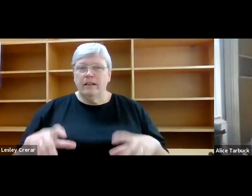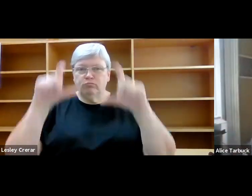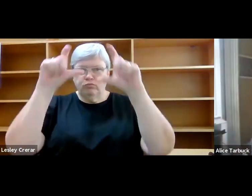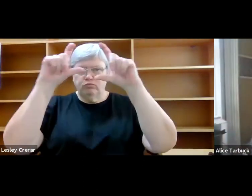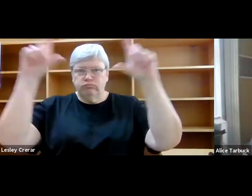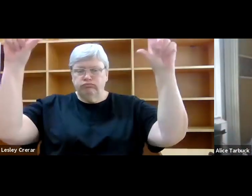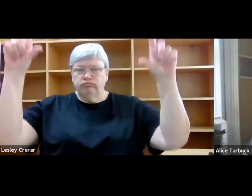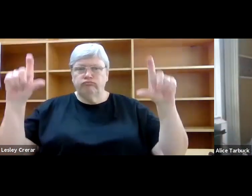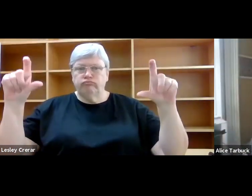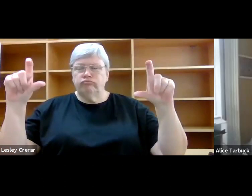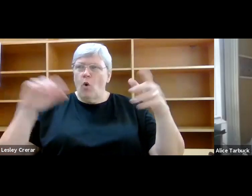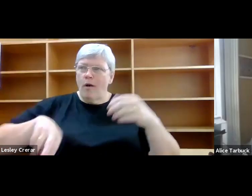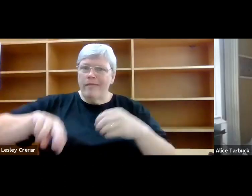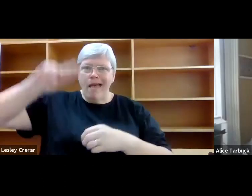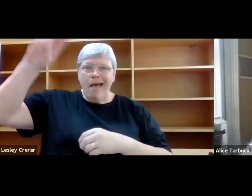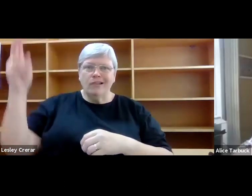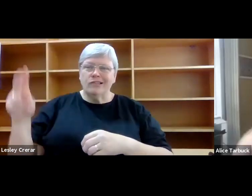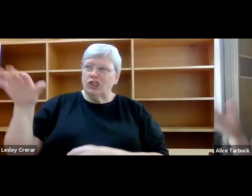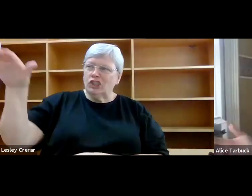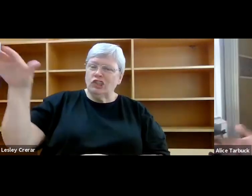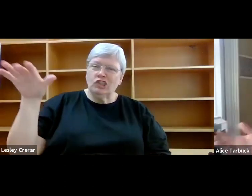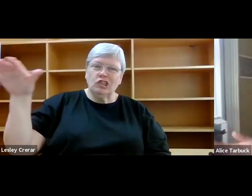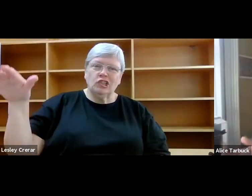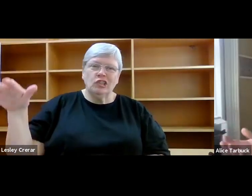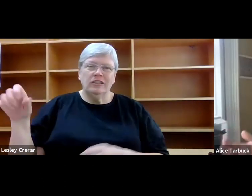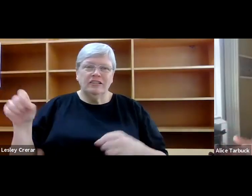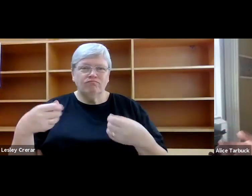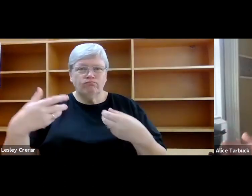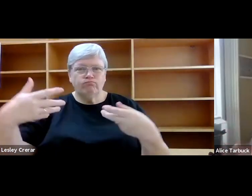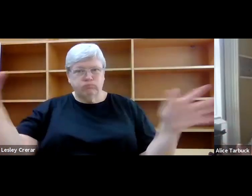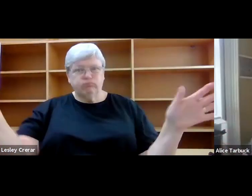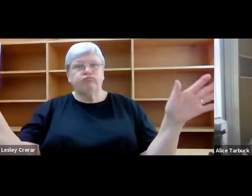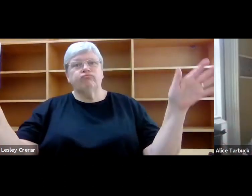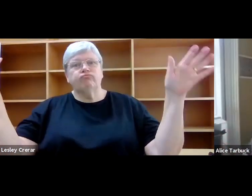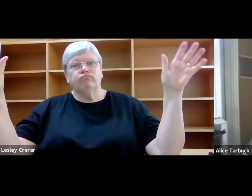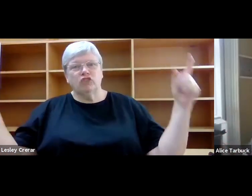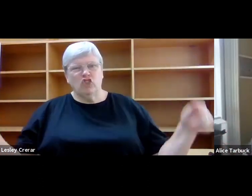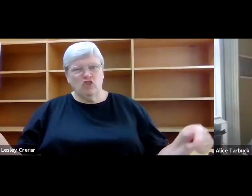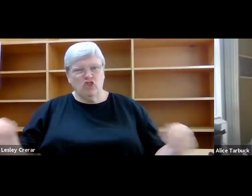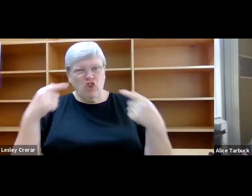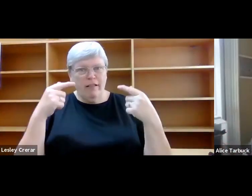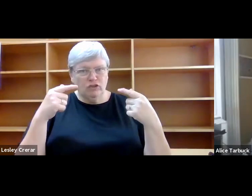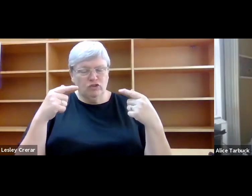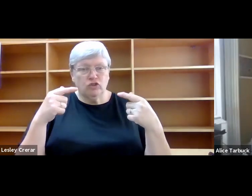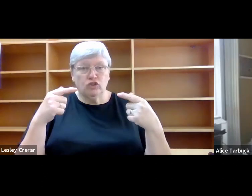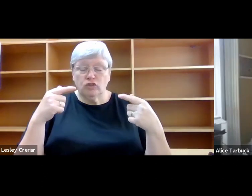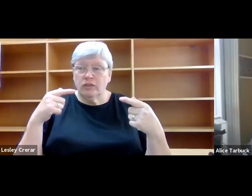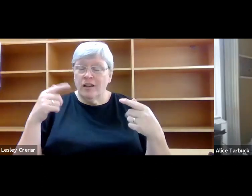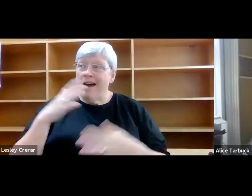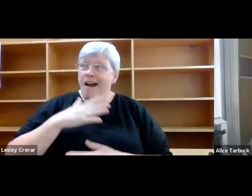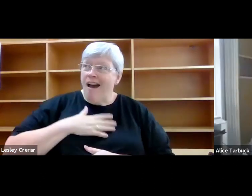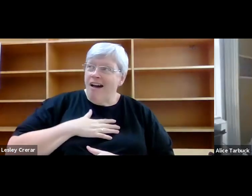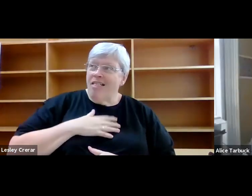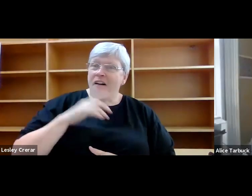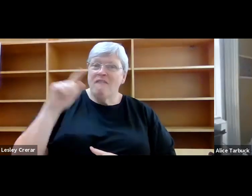imposing on the hillside from where he flings out a perpetual challenge. I fall instantly in love